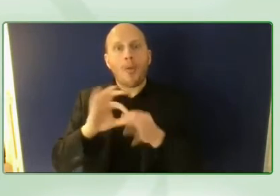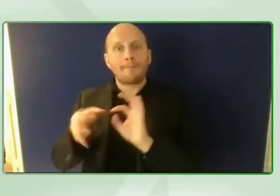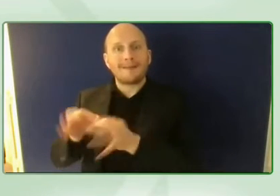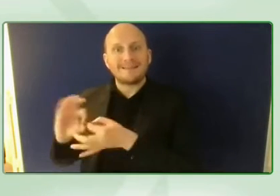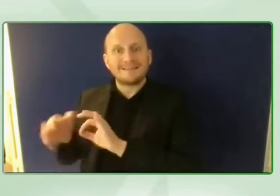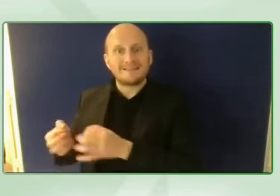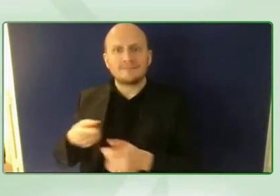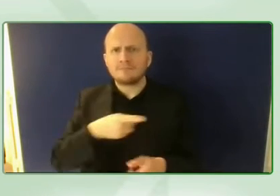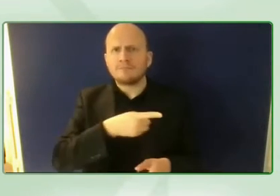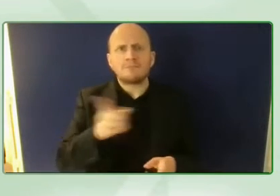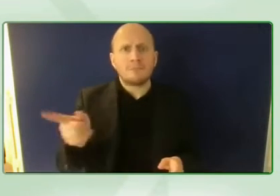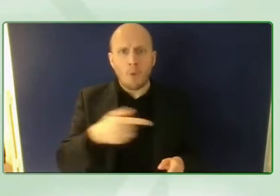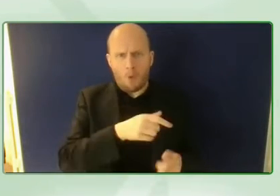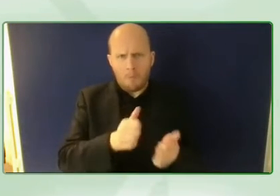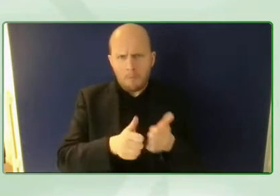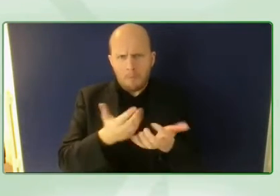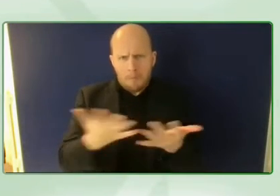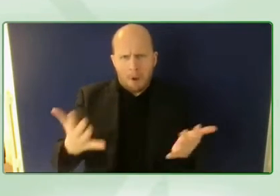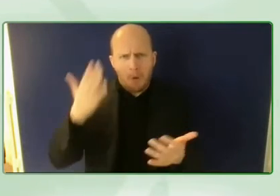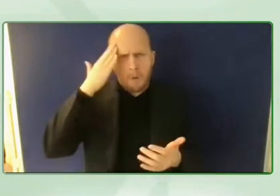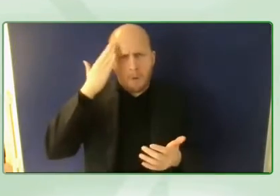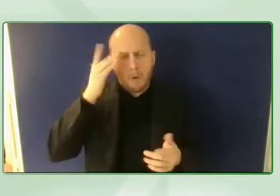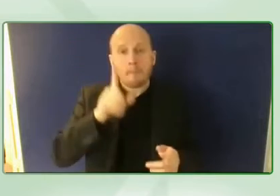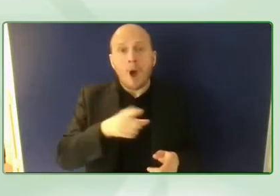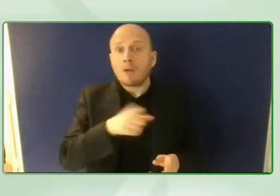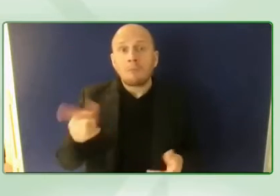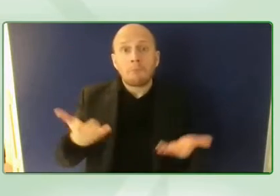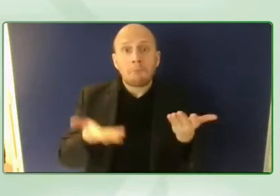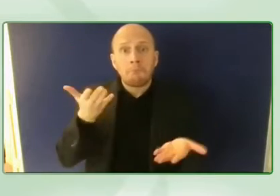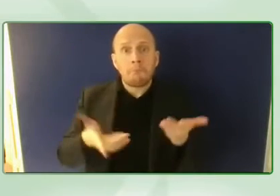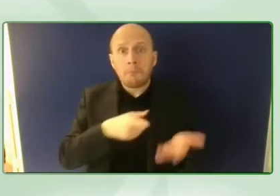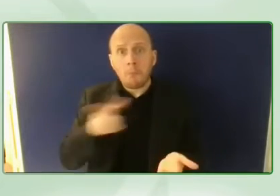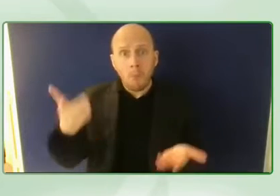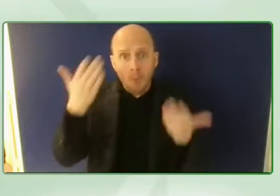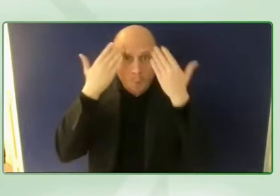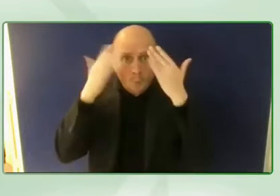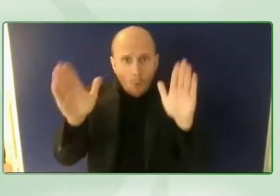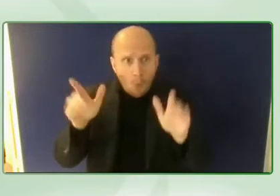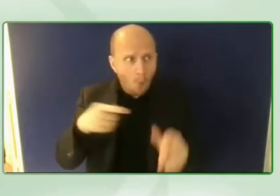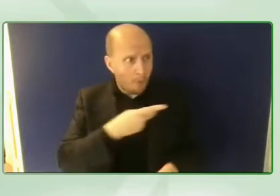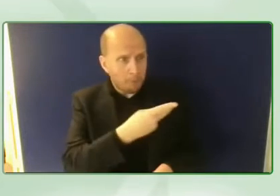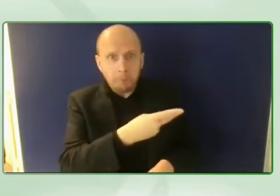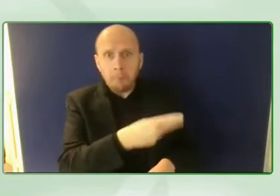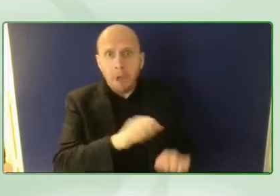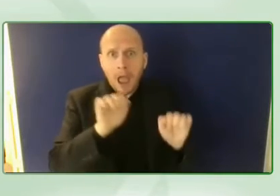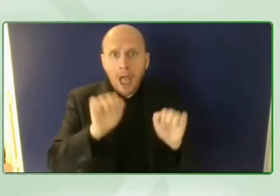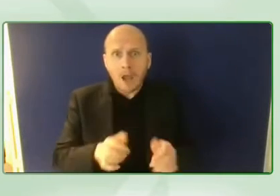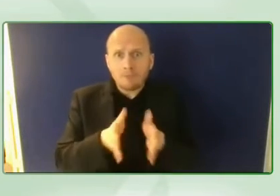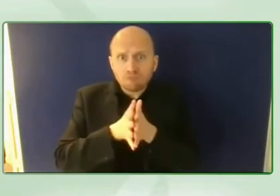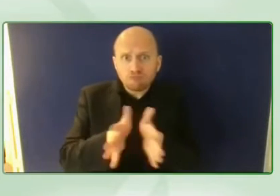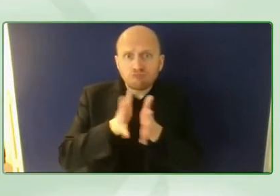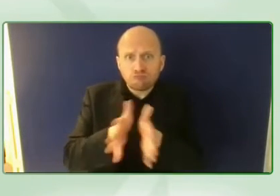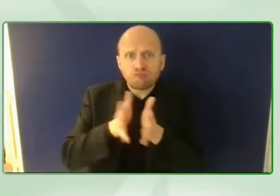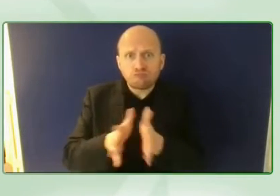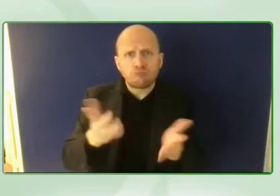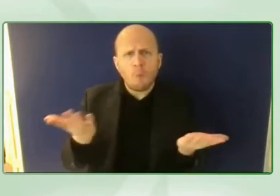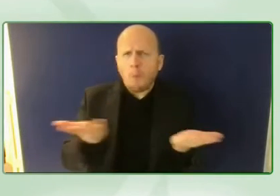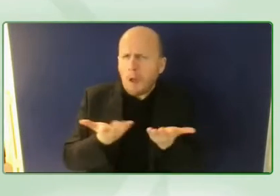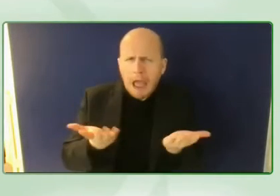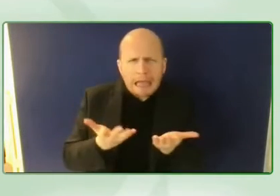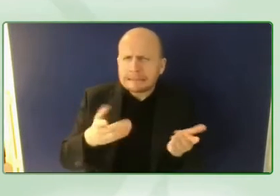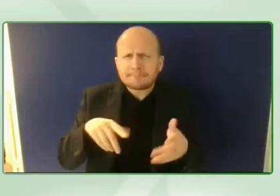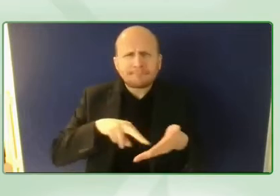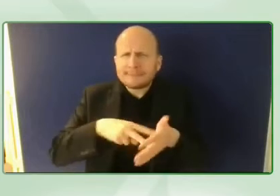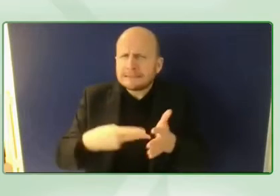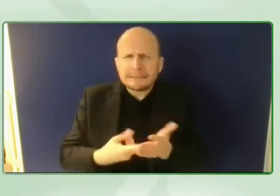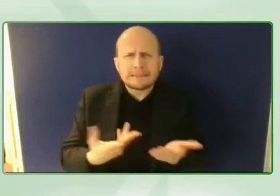in the essence what we the 15 is and then i think we can delve a bit more into the details